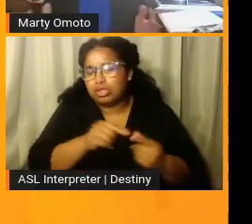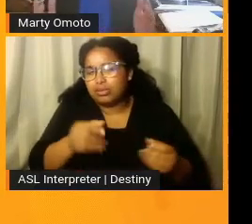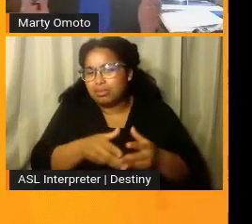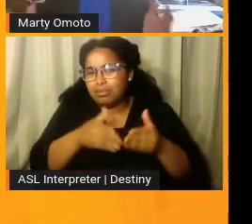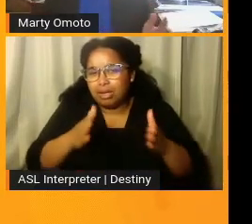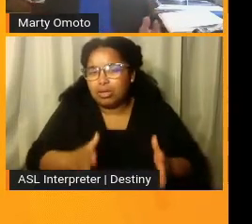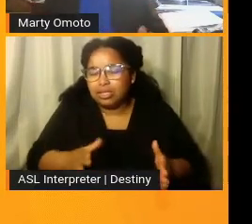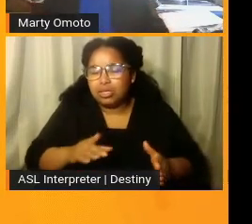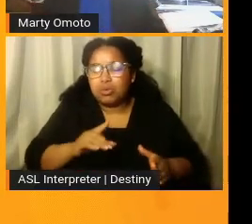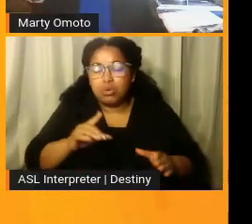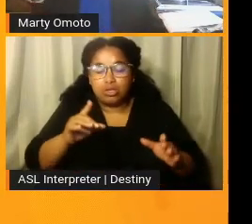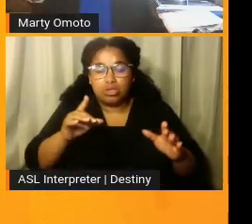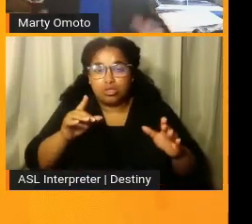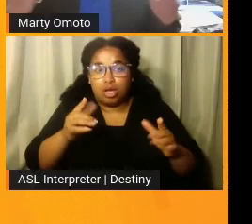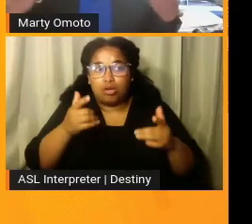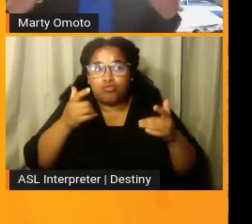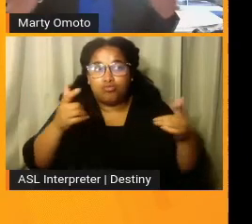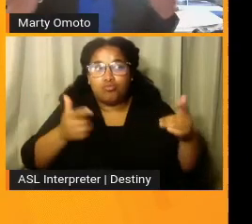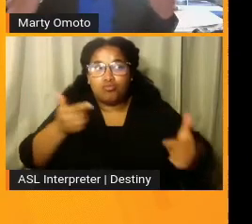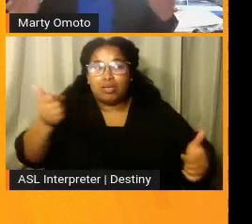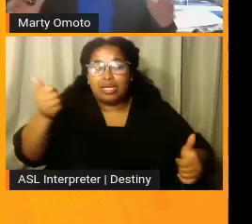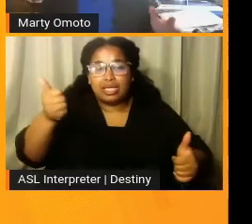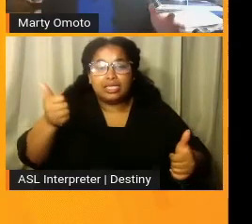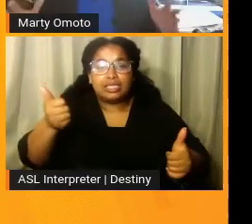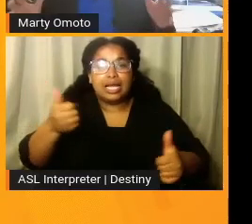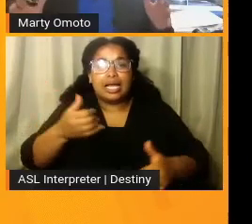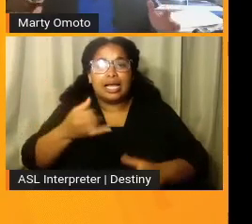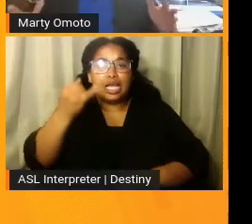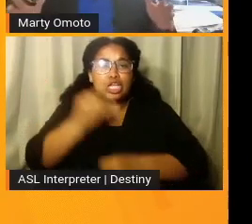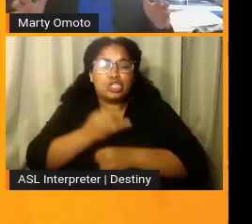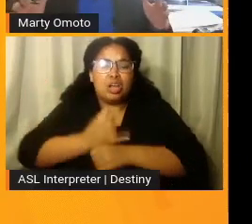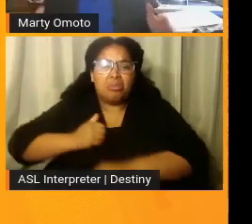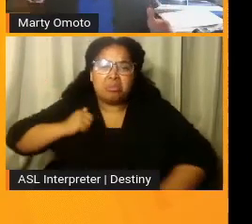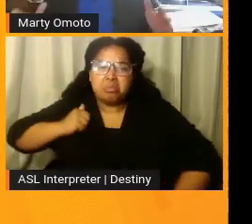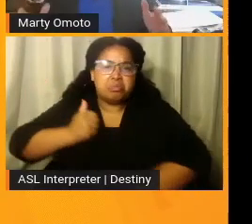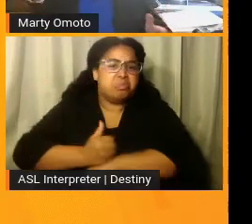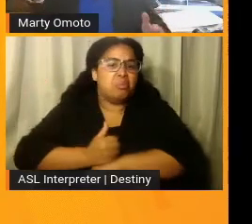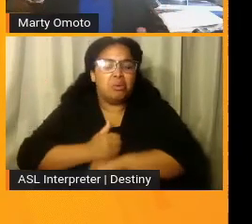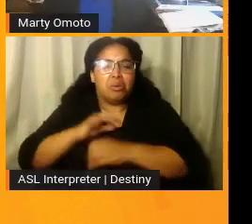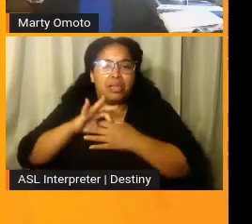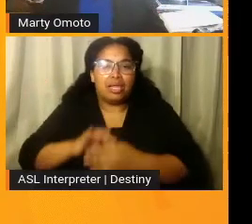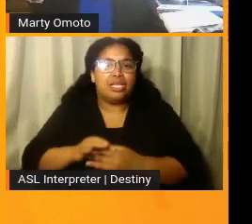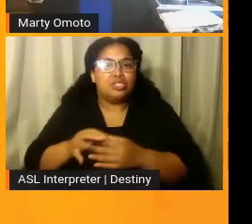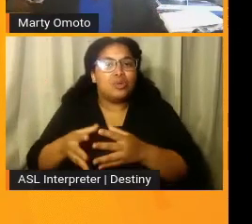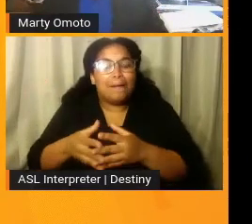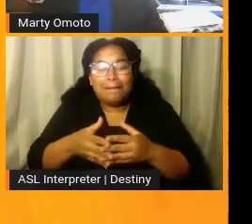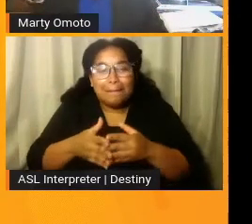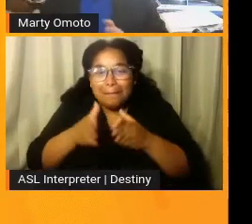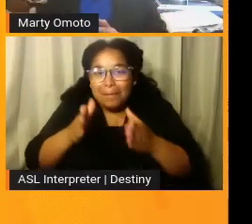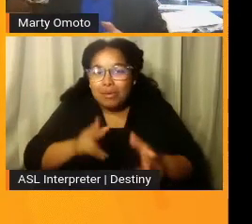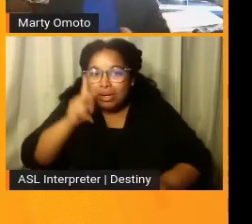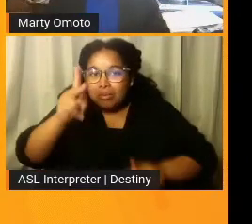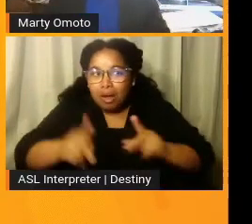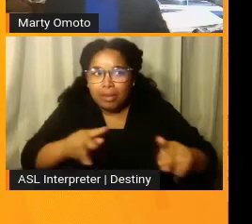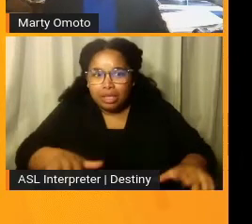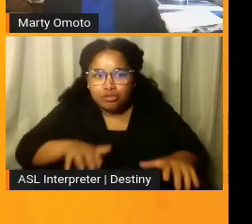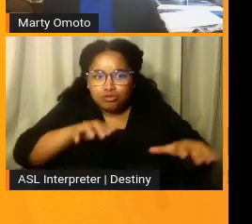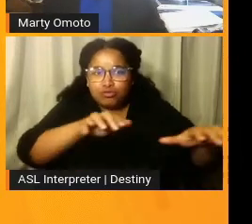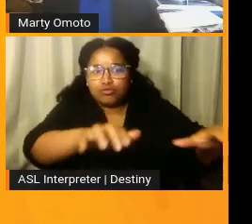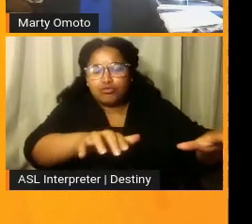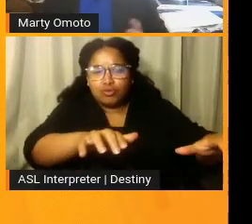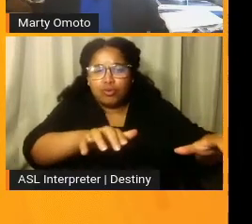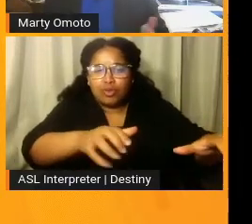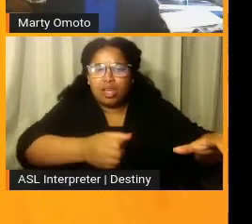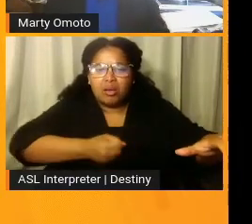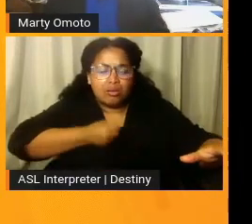institutionalization of a large part of the American population that were put